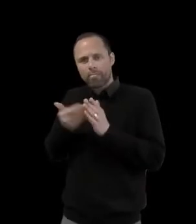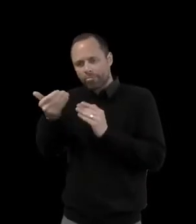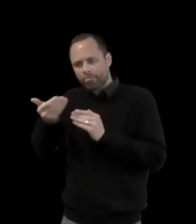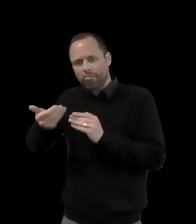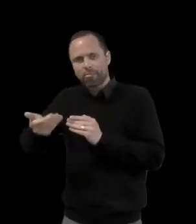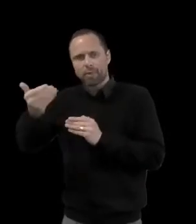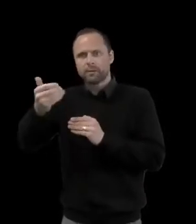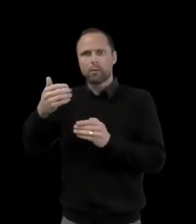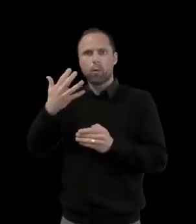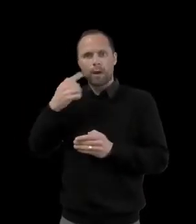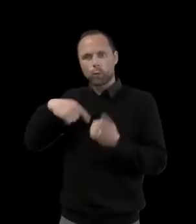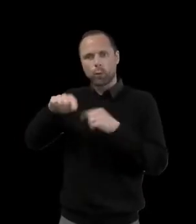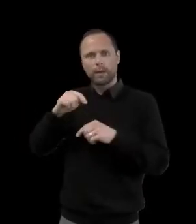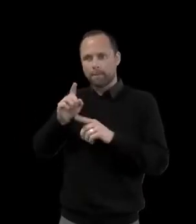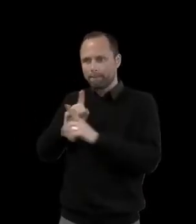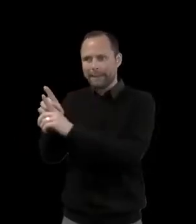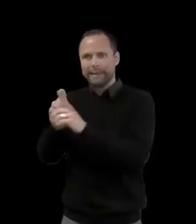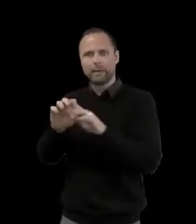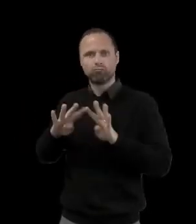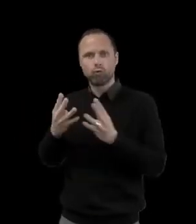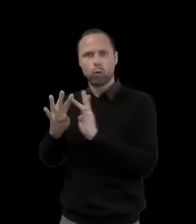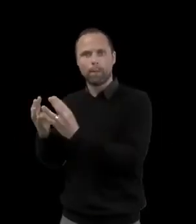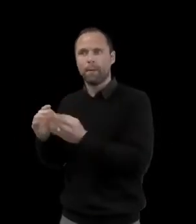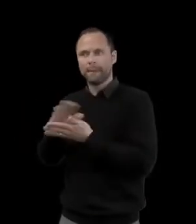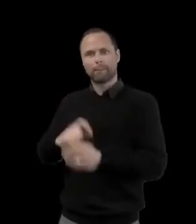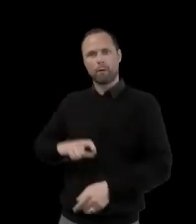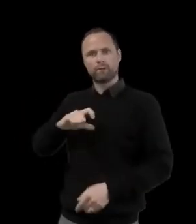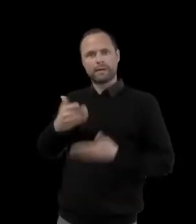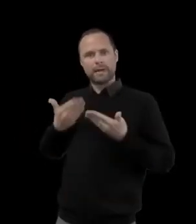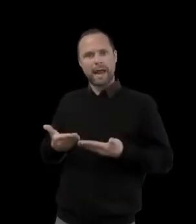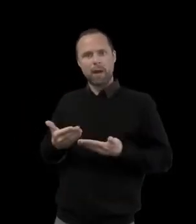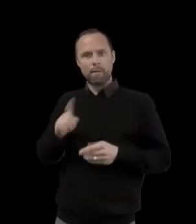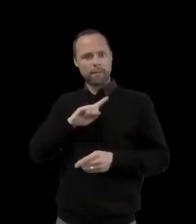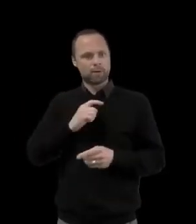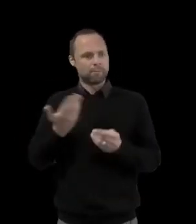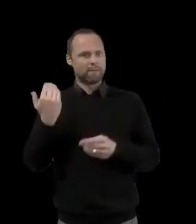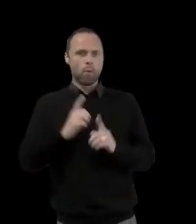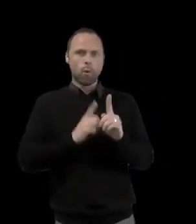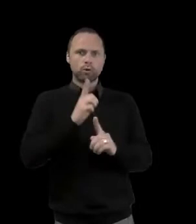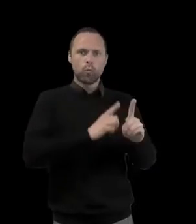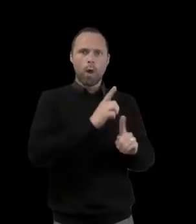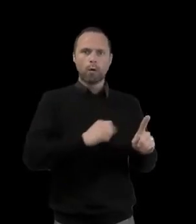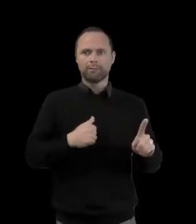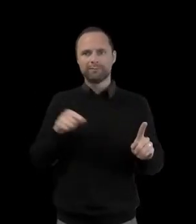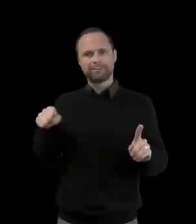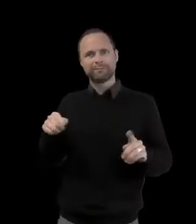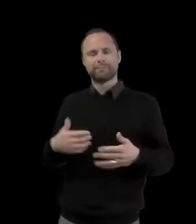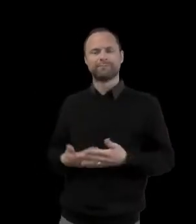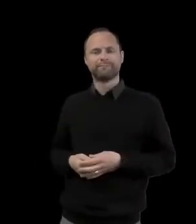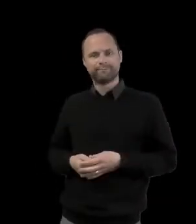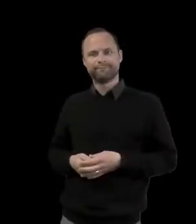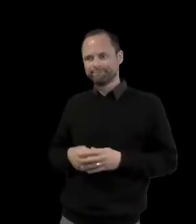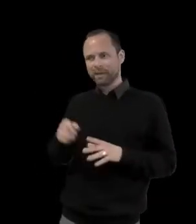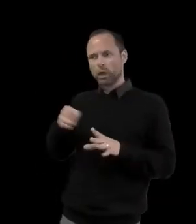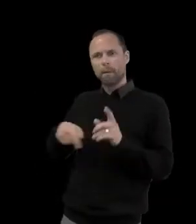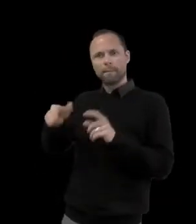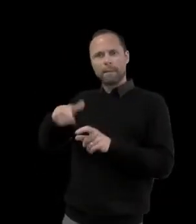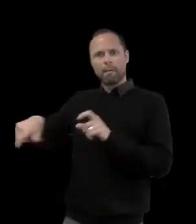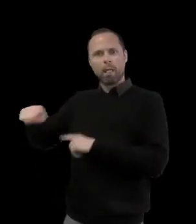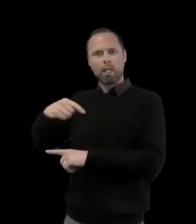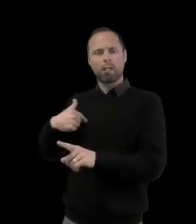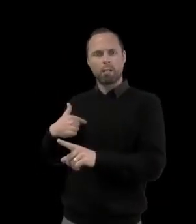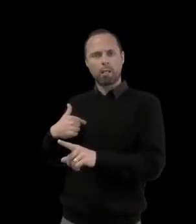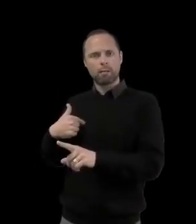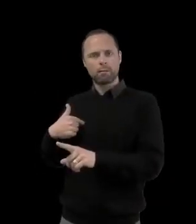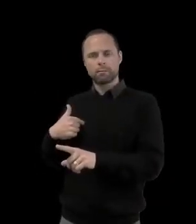are allowed to meet in groups, I'll be able to actually run these sessions, these youth programme sessions outside of my role as a